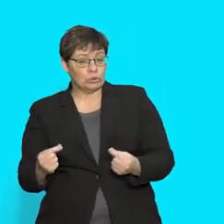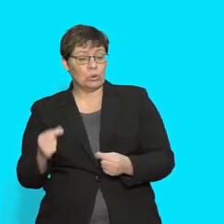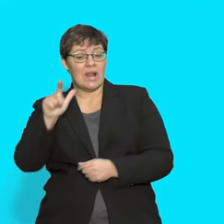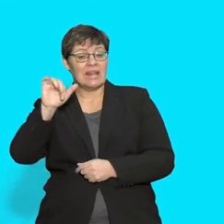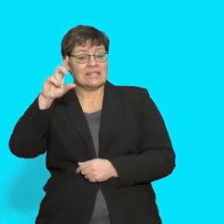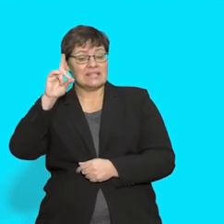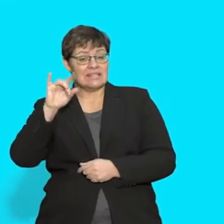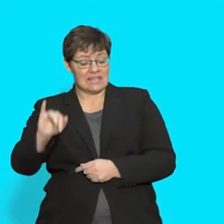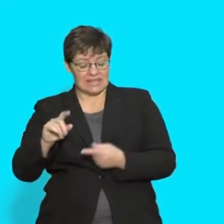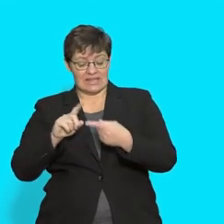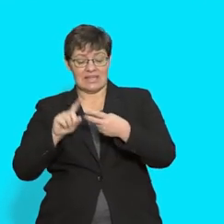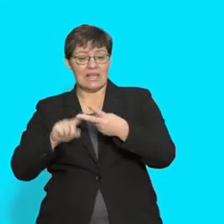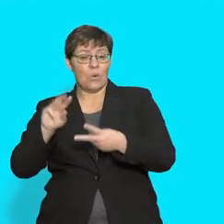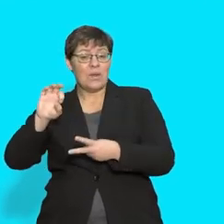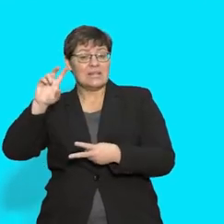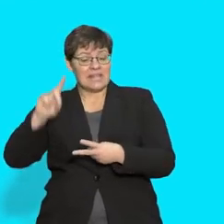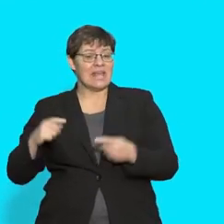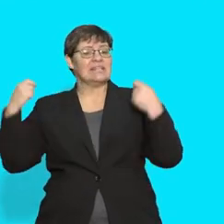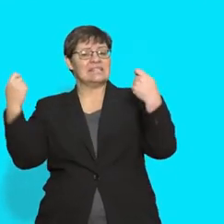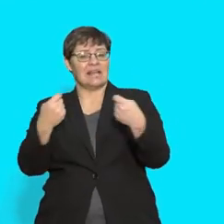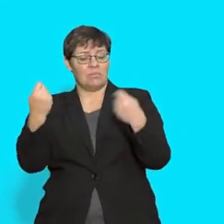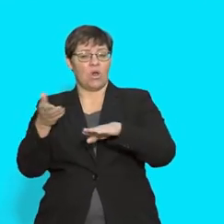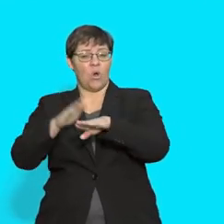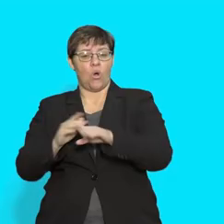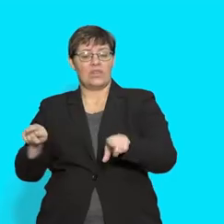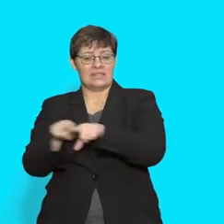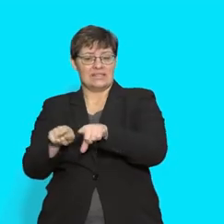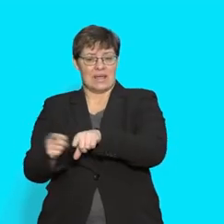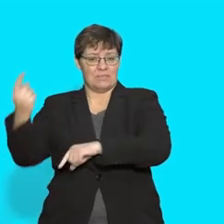on the same day? Repeat that question, please.